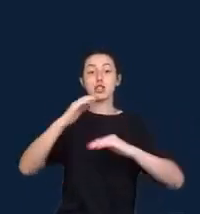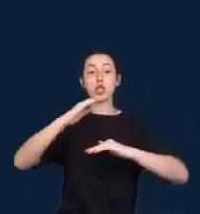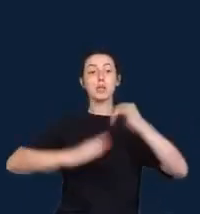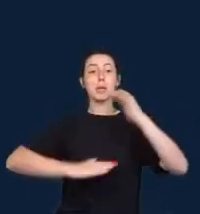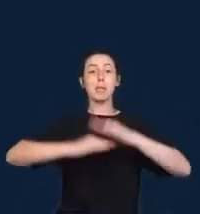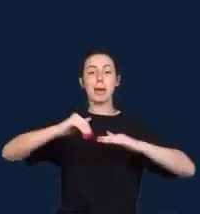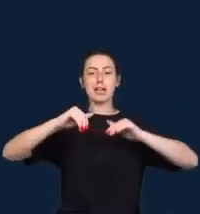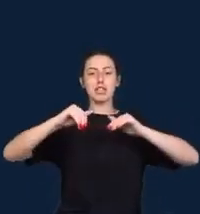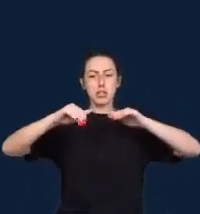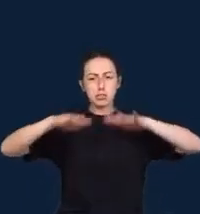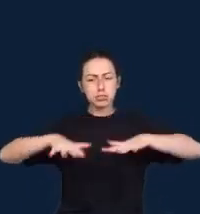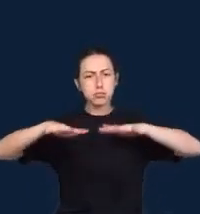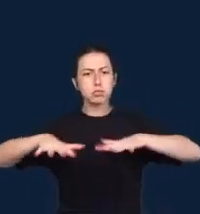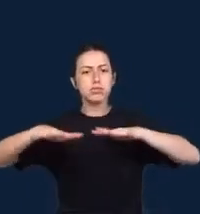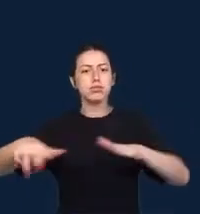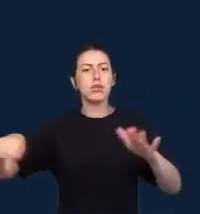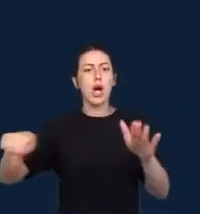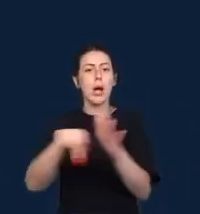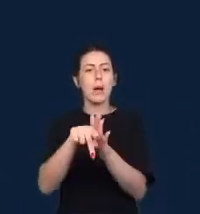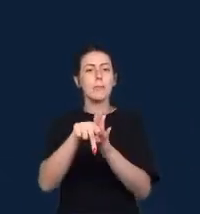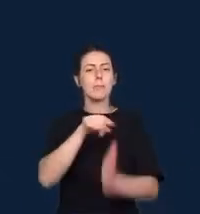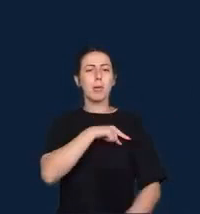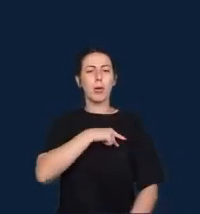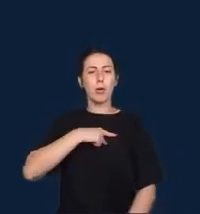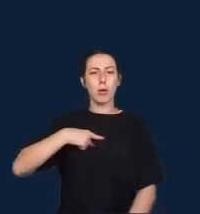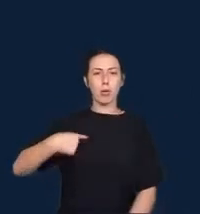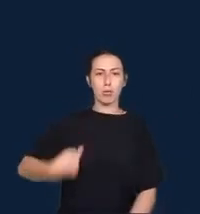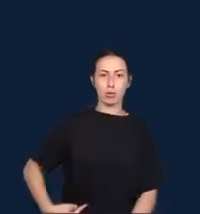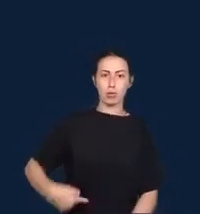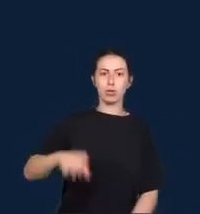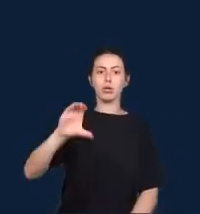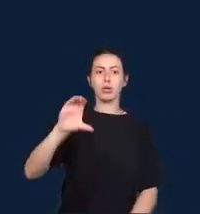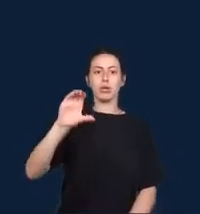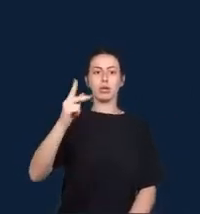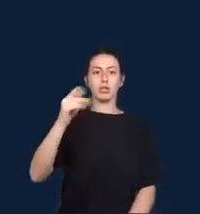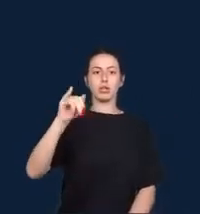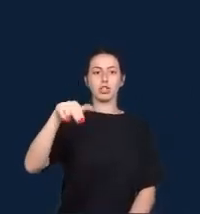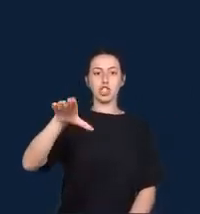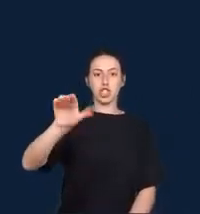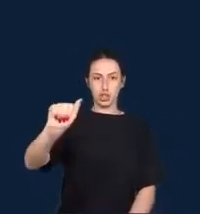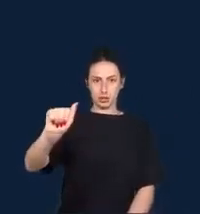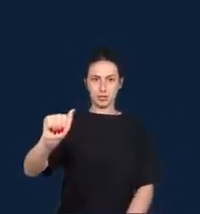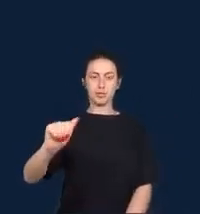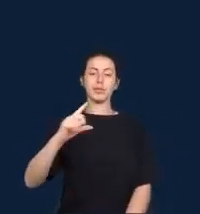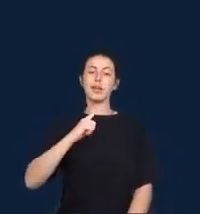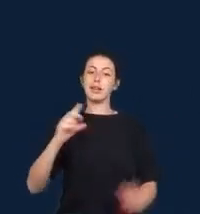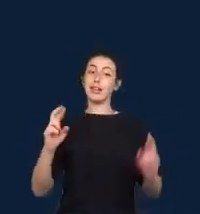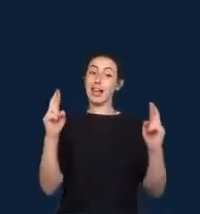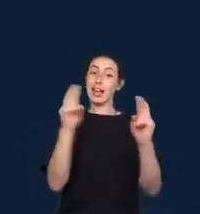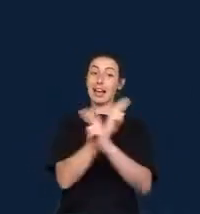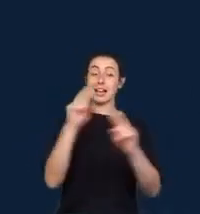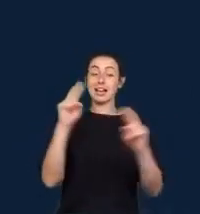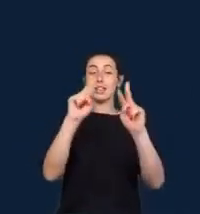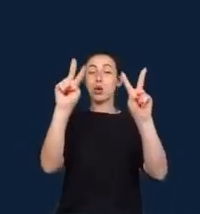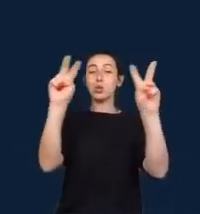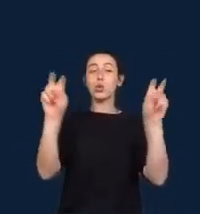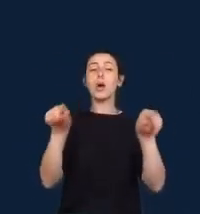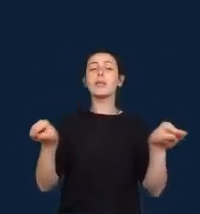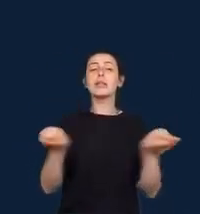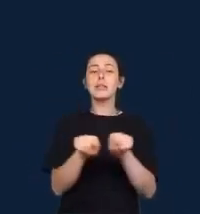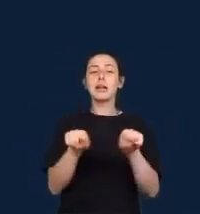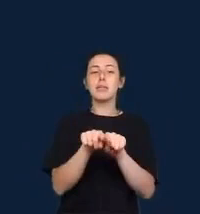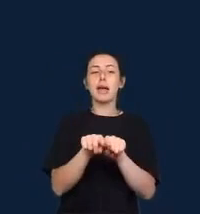of concern such as air pollution. And the chapter discusses example of citizen air pollution sensing